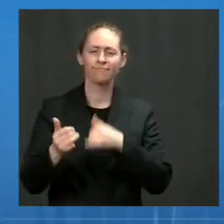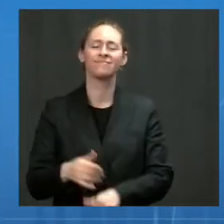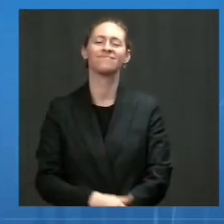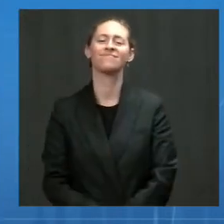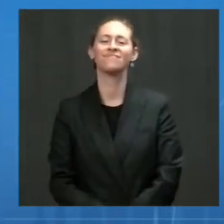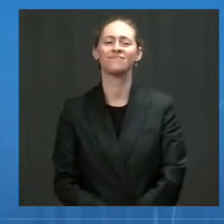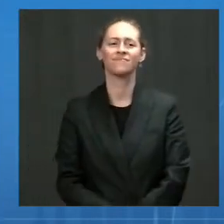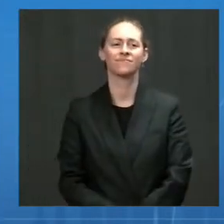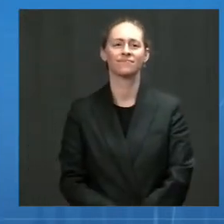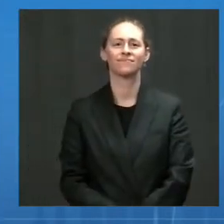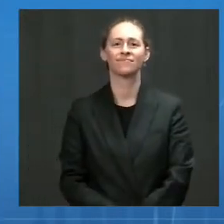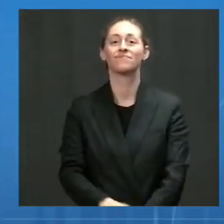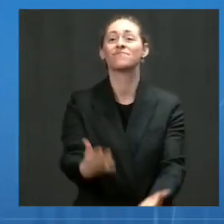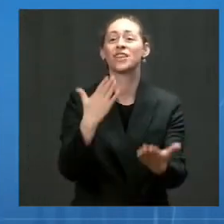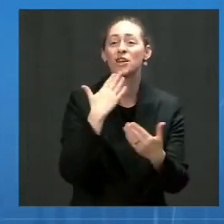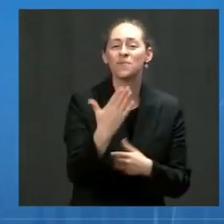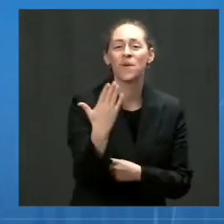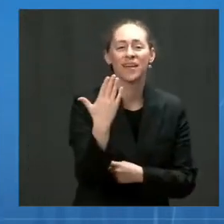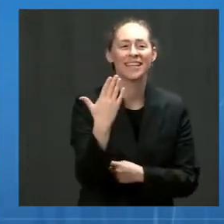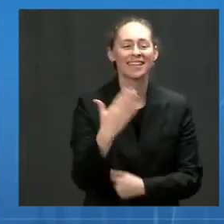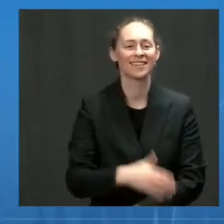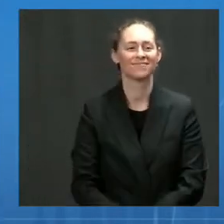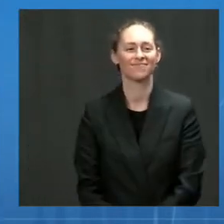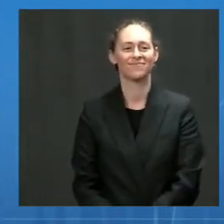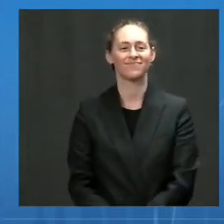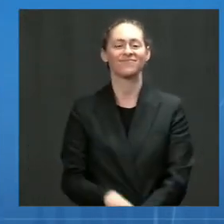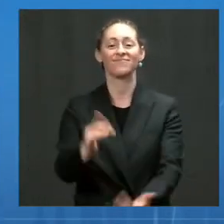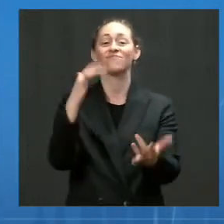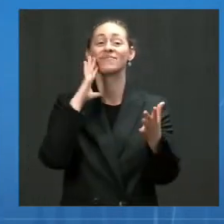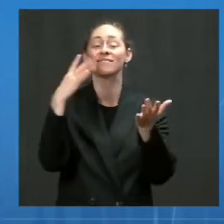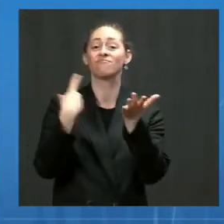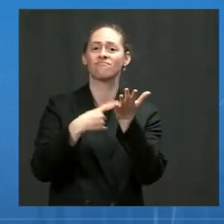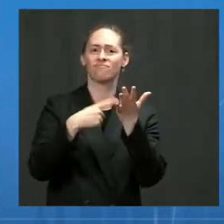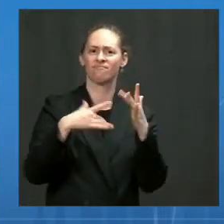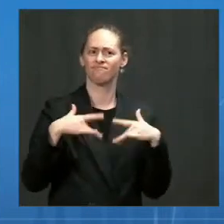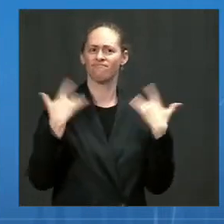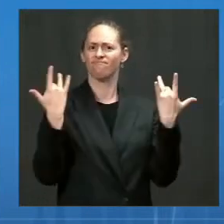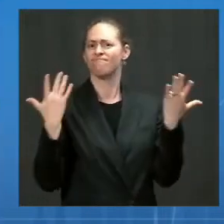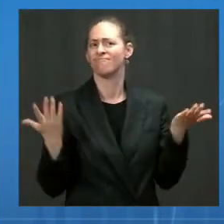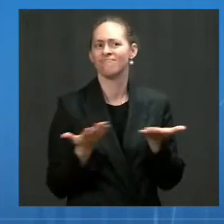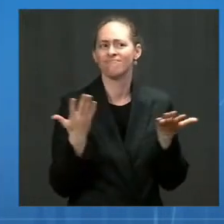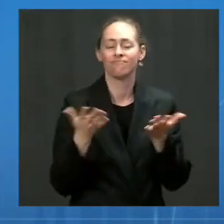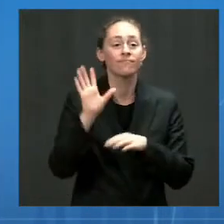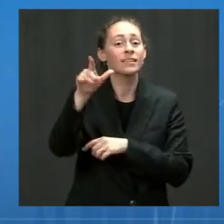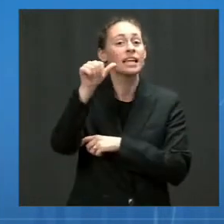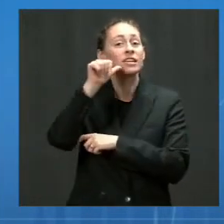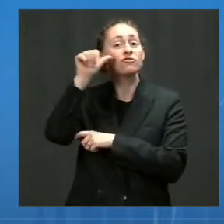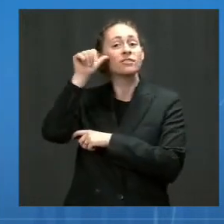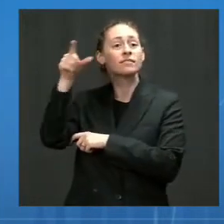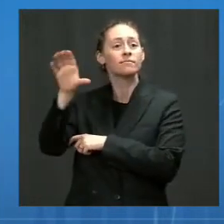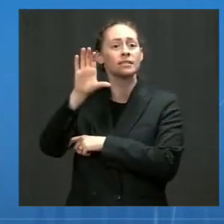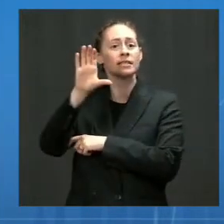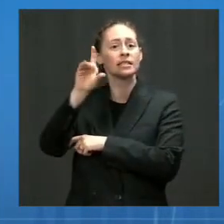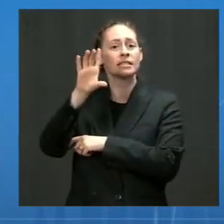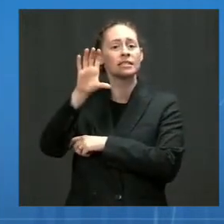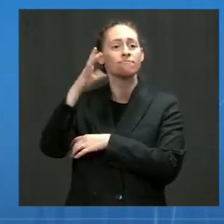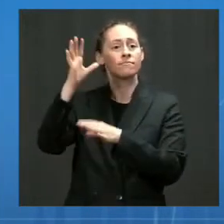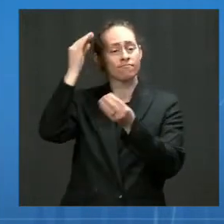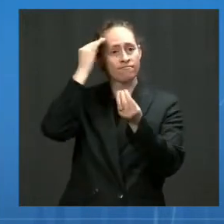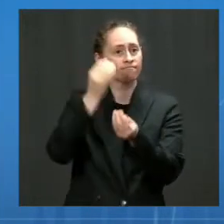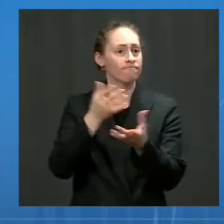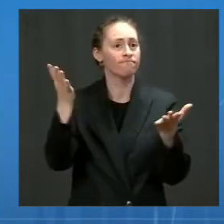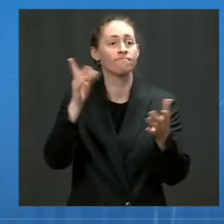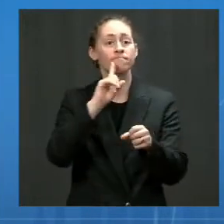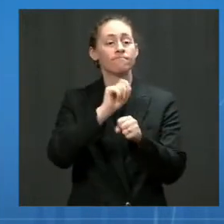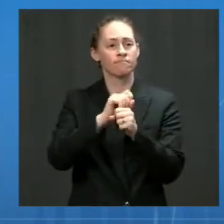Good morning. Let's begin with an overview of the data. Yesterday, CDC reported more than 33,000 new cases